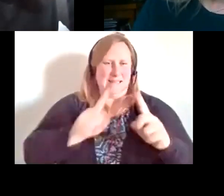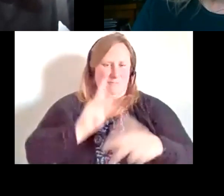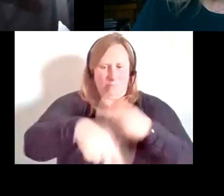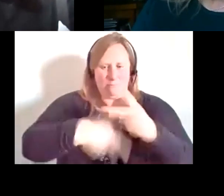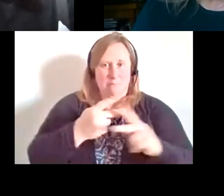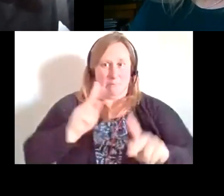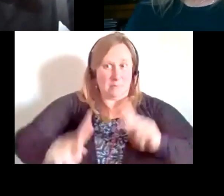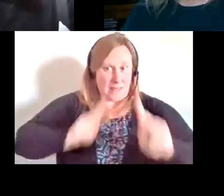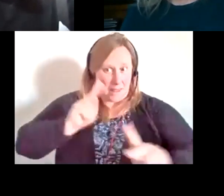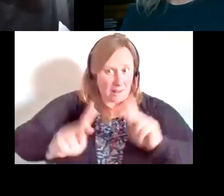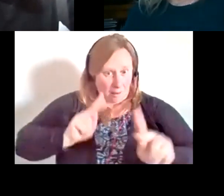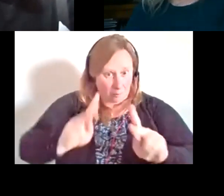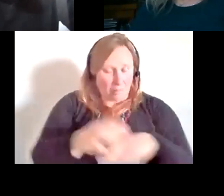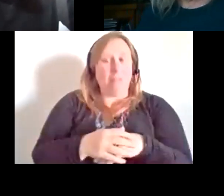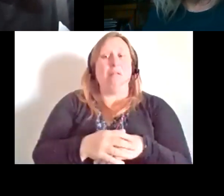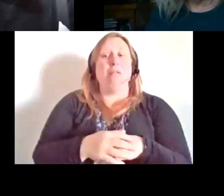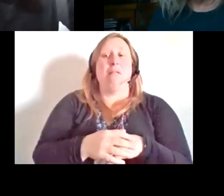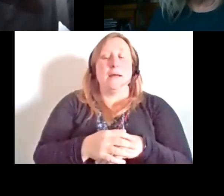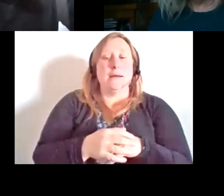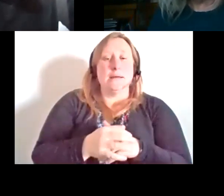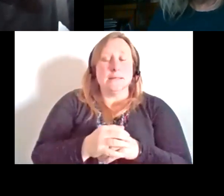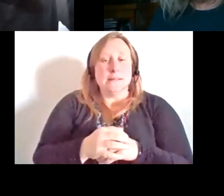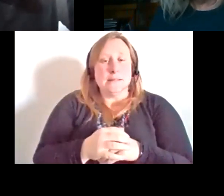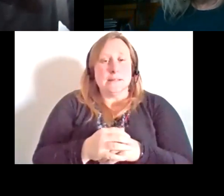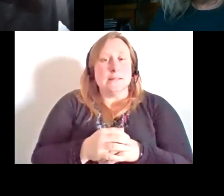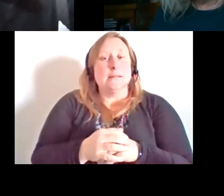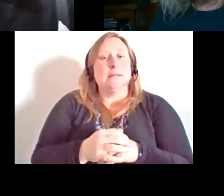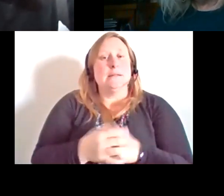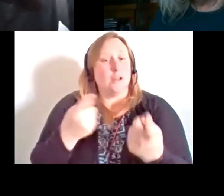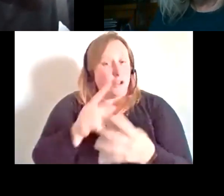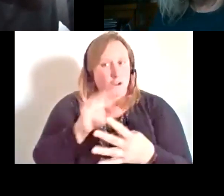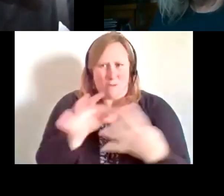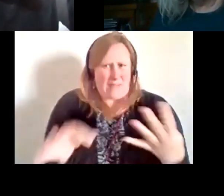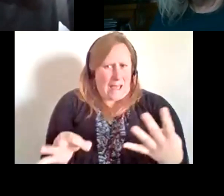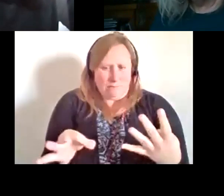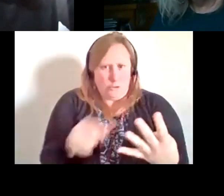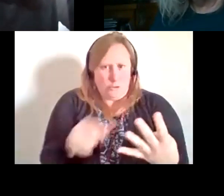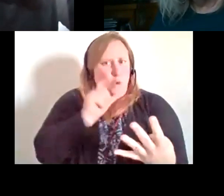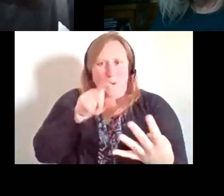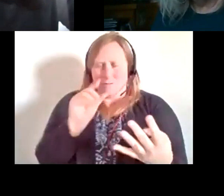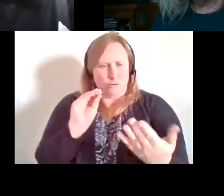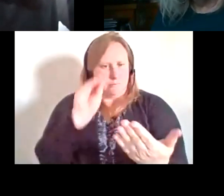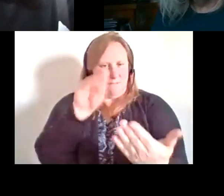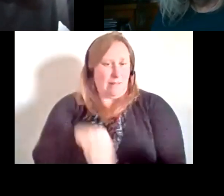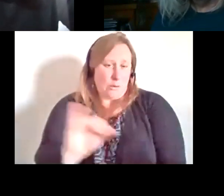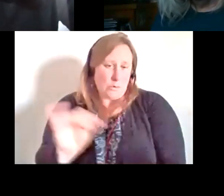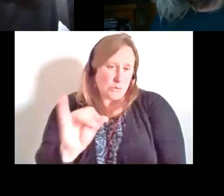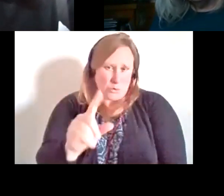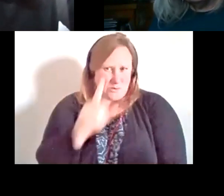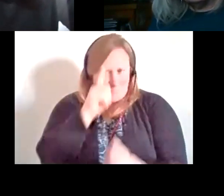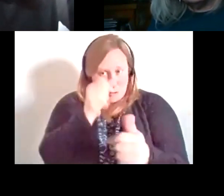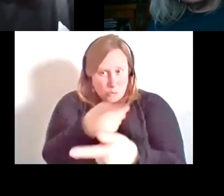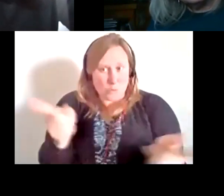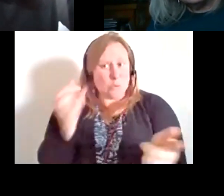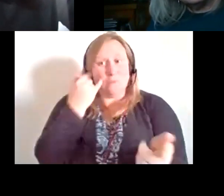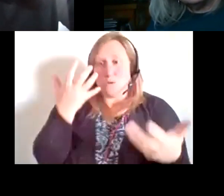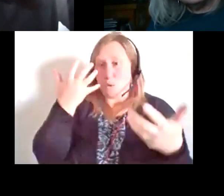obligations as a recipient of federal funding. You reserve the option not to provide this demographic information. And should you choose not